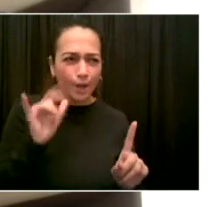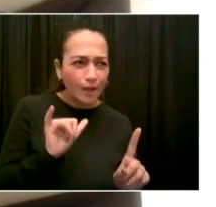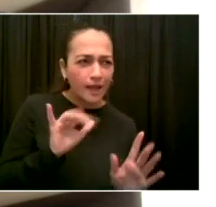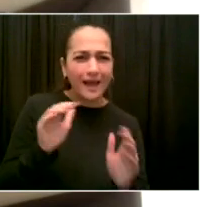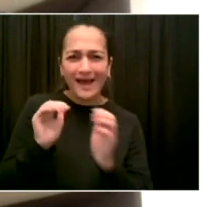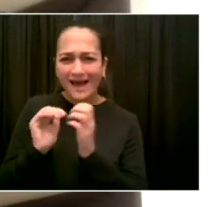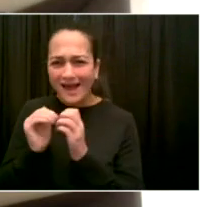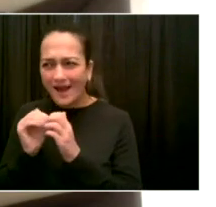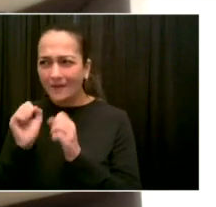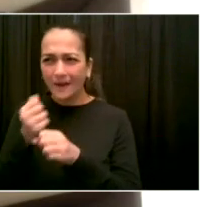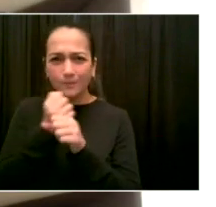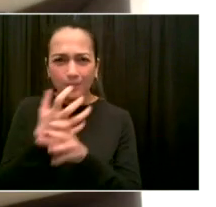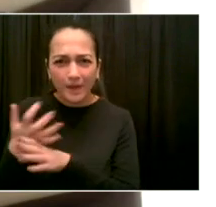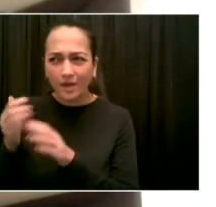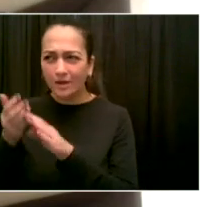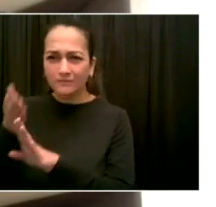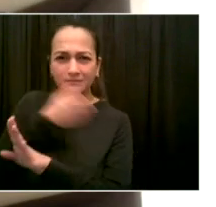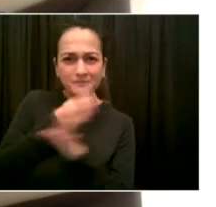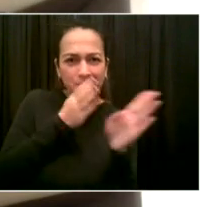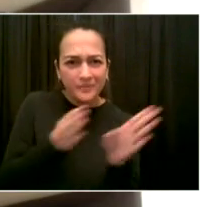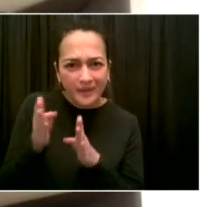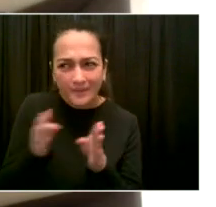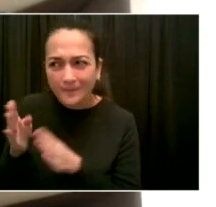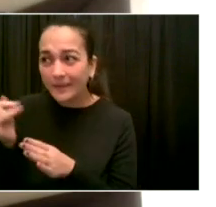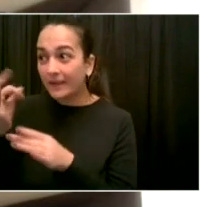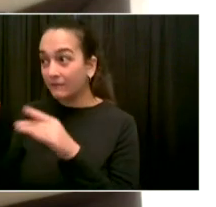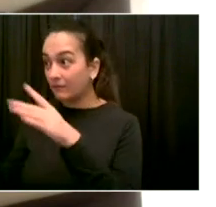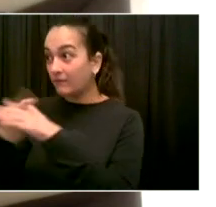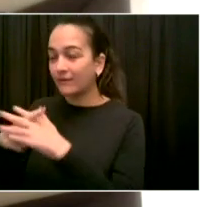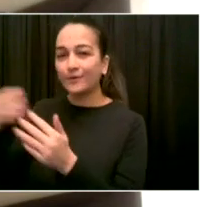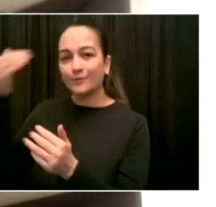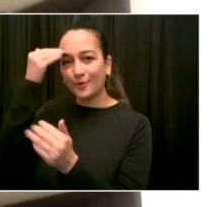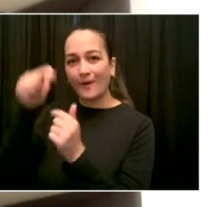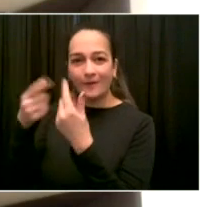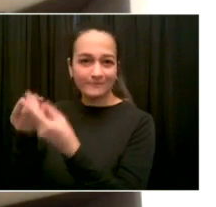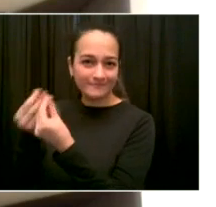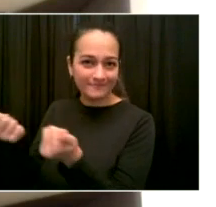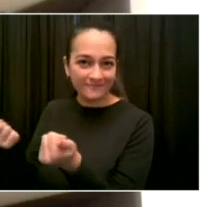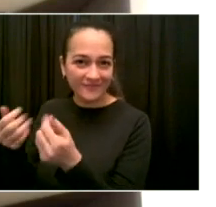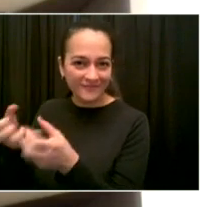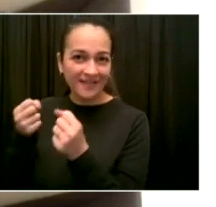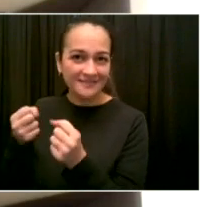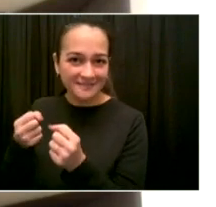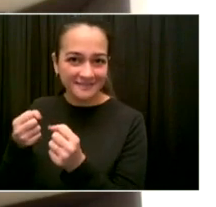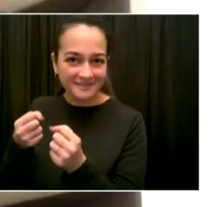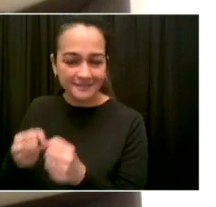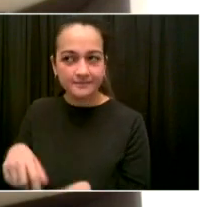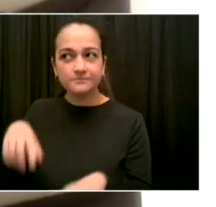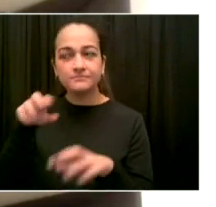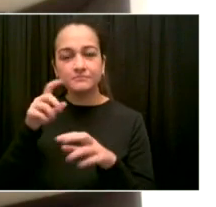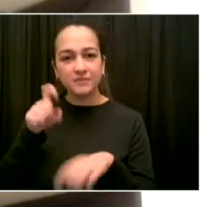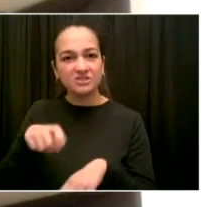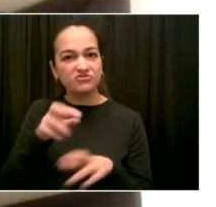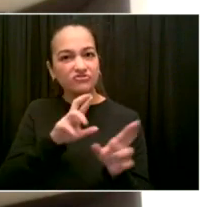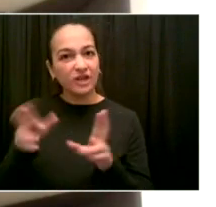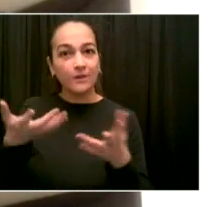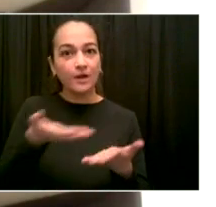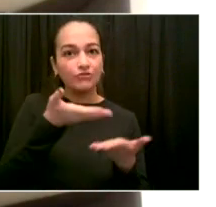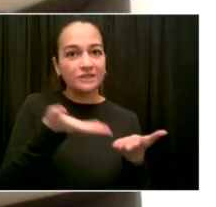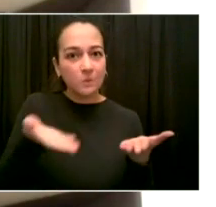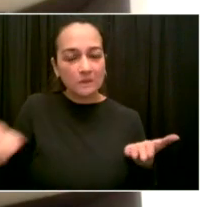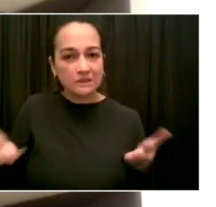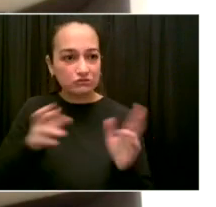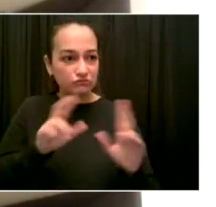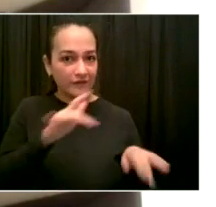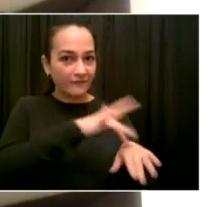collection and surveillance, really mobilizing the assets of IT and technology. And as you mentioned,